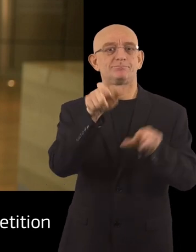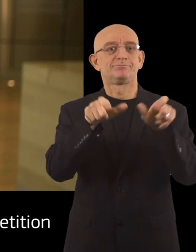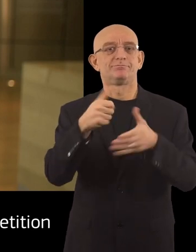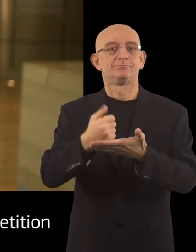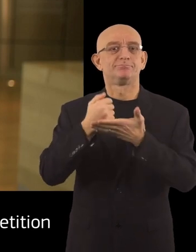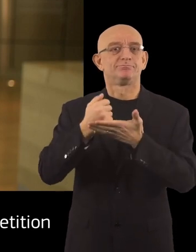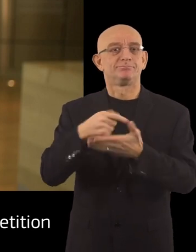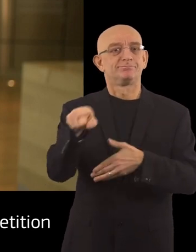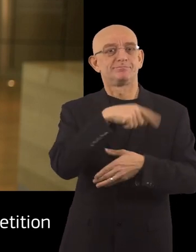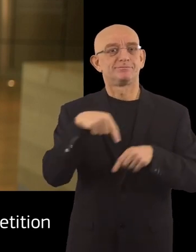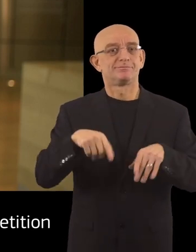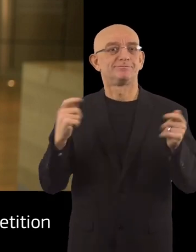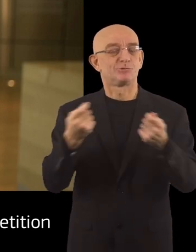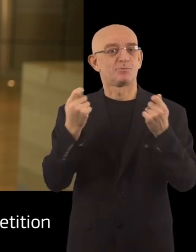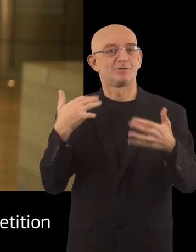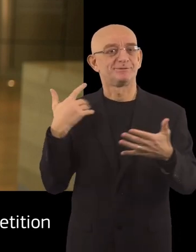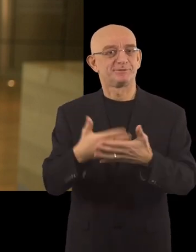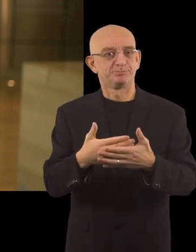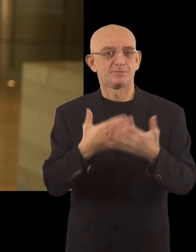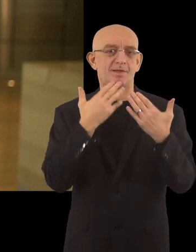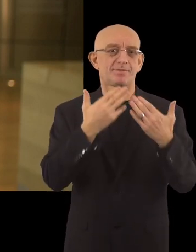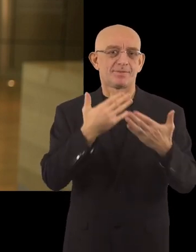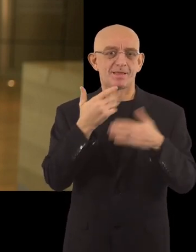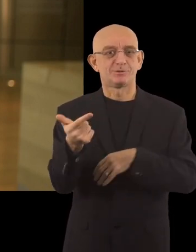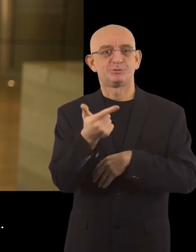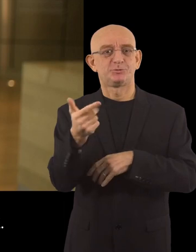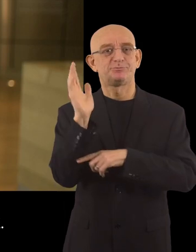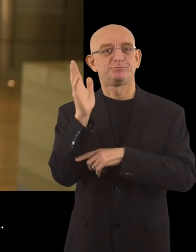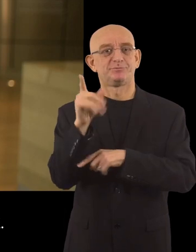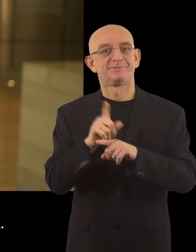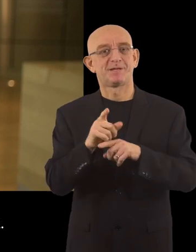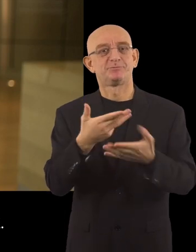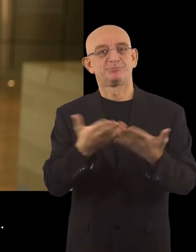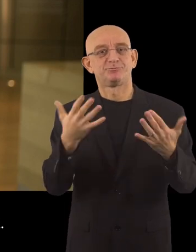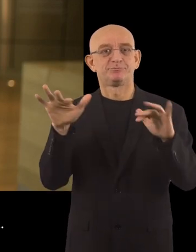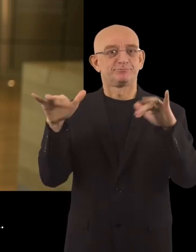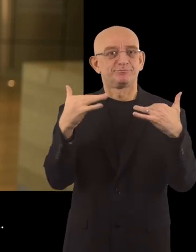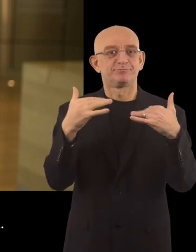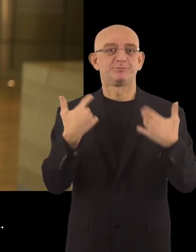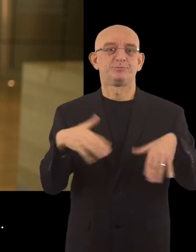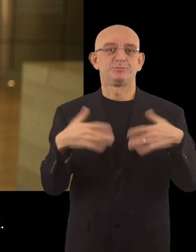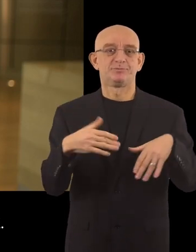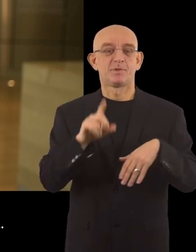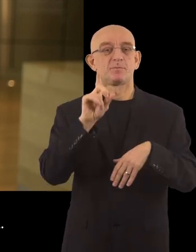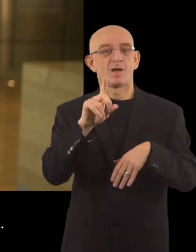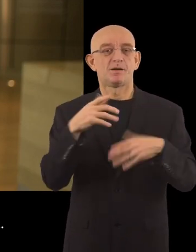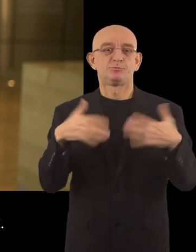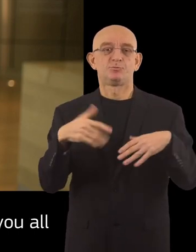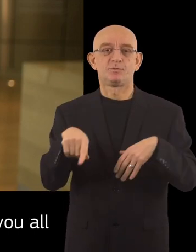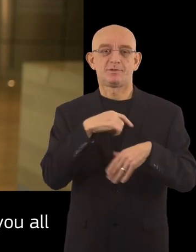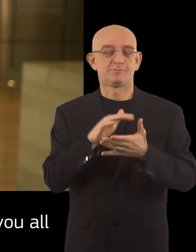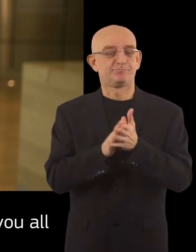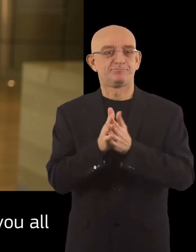contractors for organizing the competition and the ceremony. And I thank you again, Rogier and Nick.